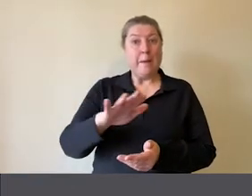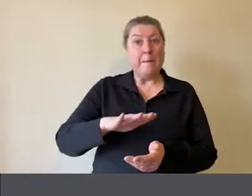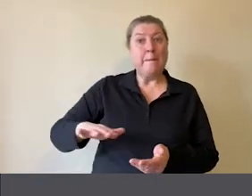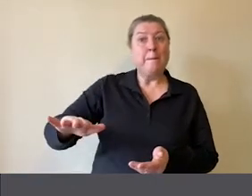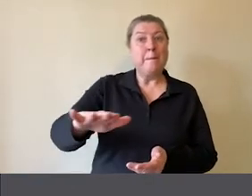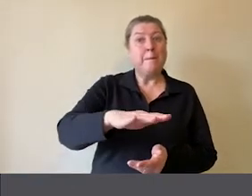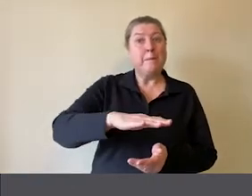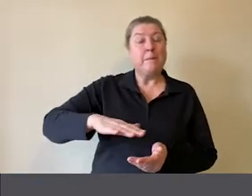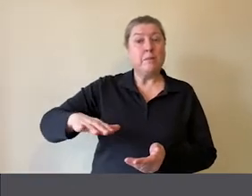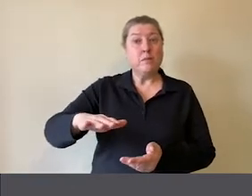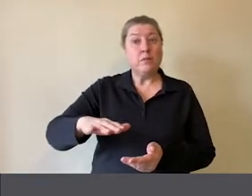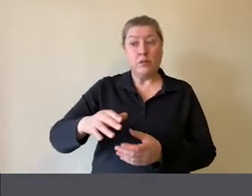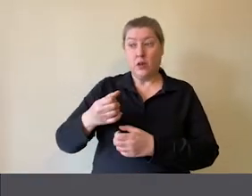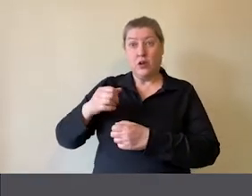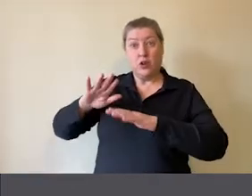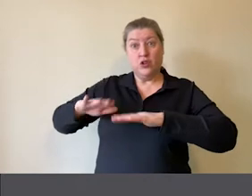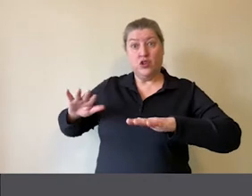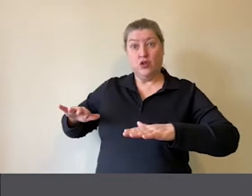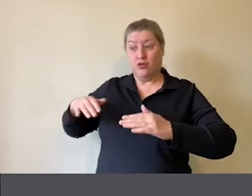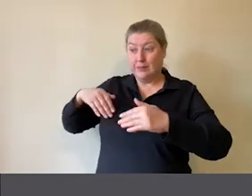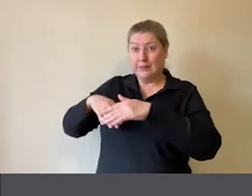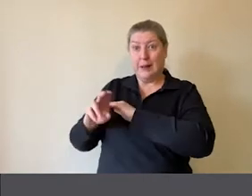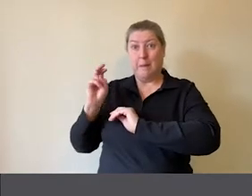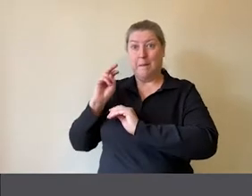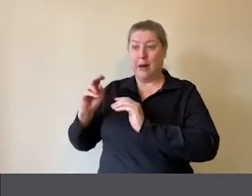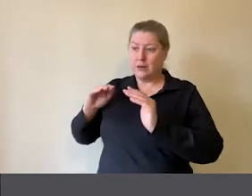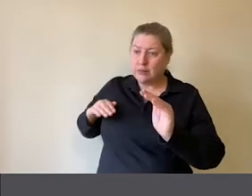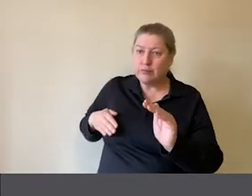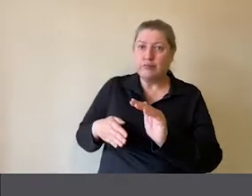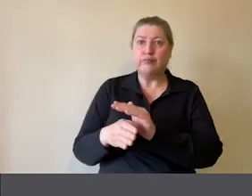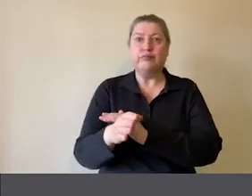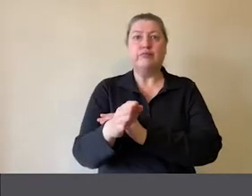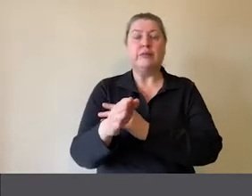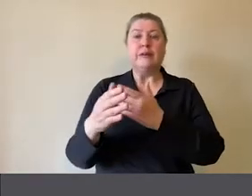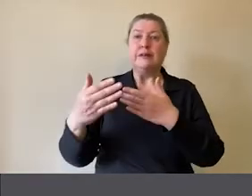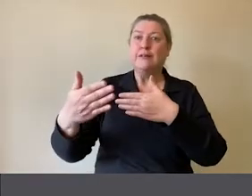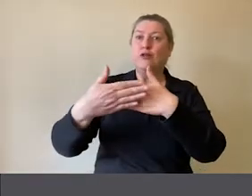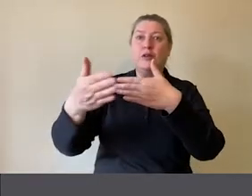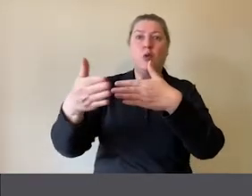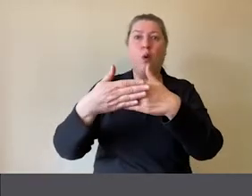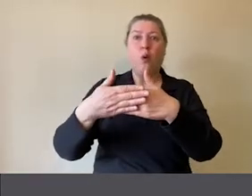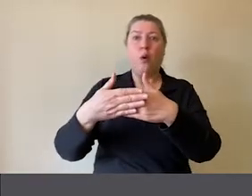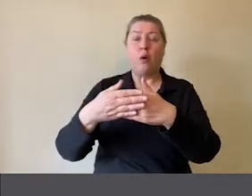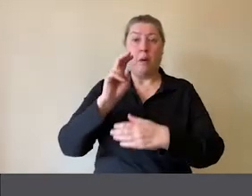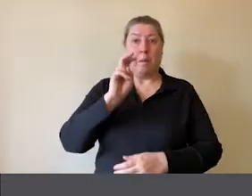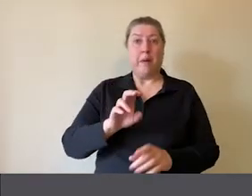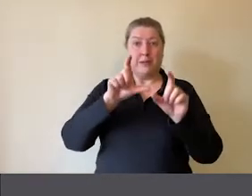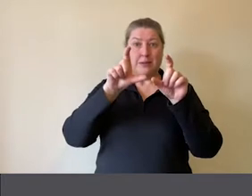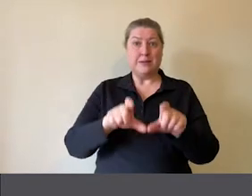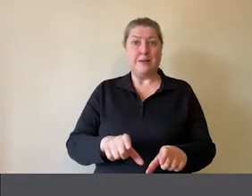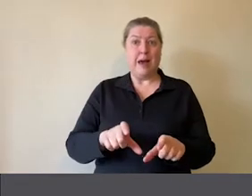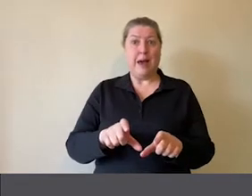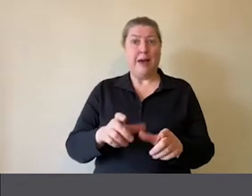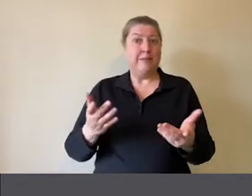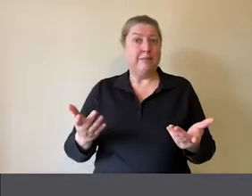that pupils could be brought through the front gates directly to the front door and the minibus can stay there for the duration